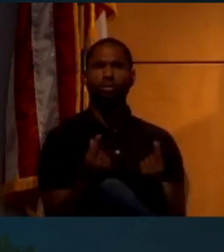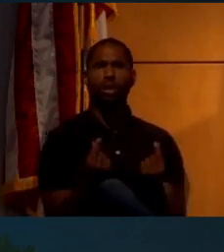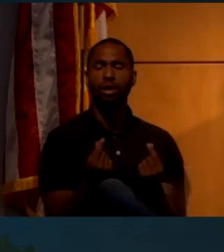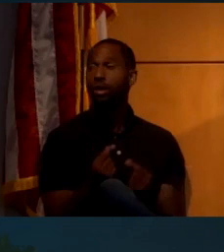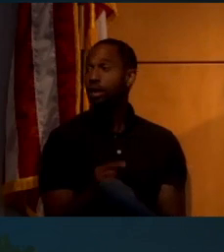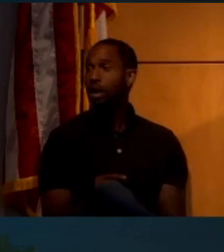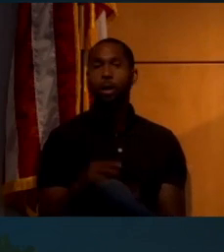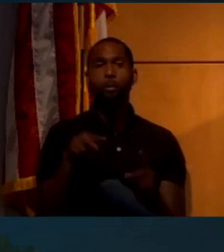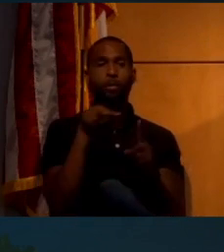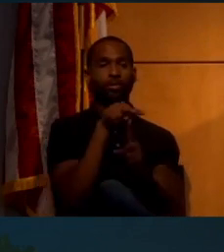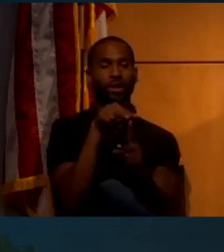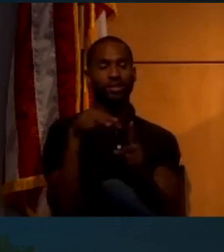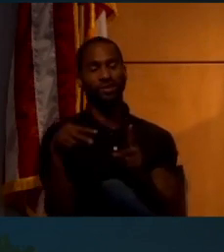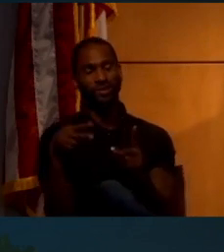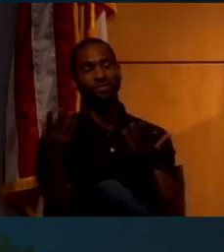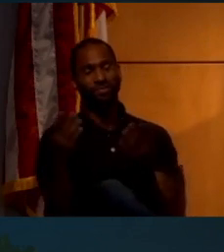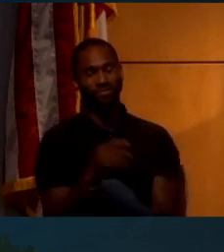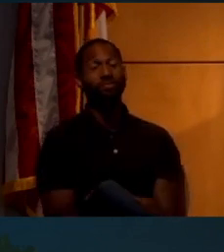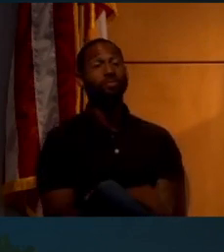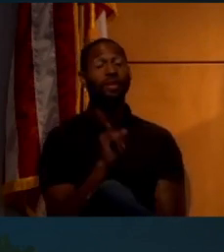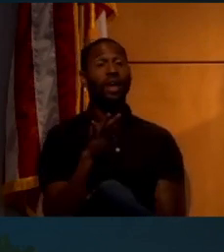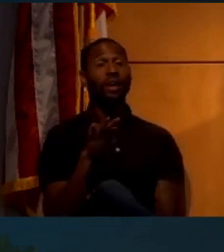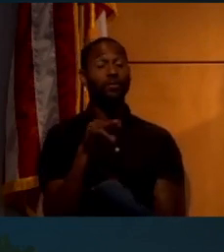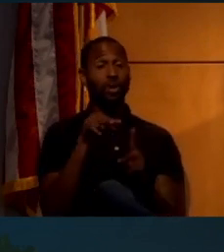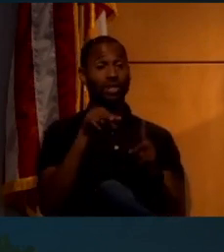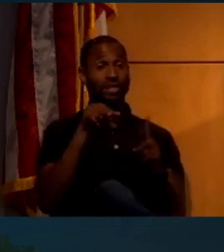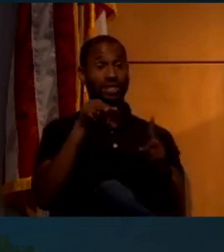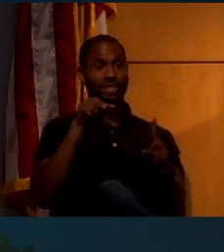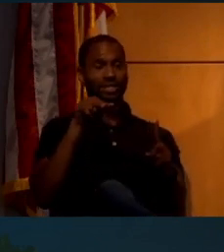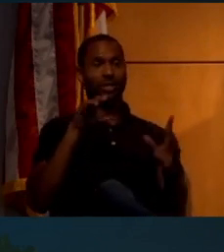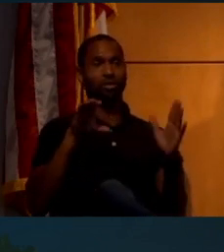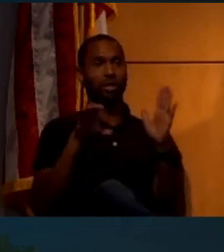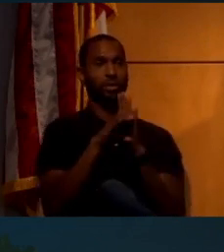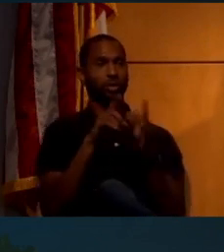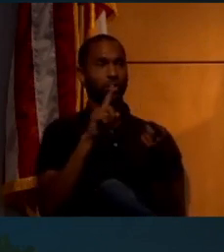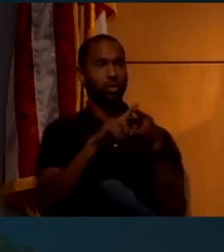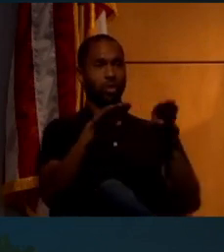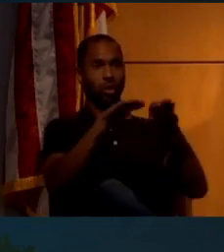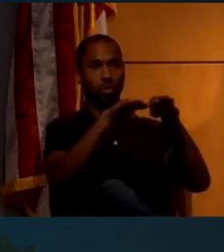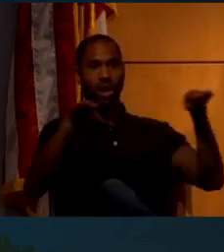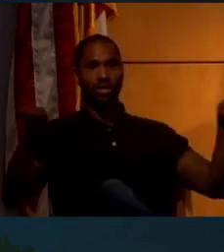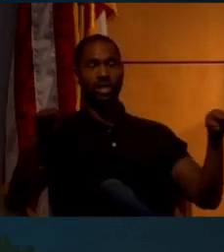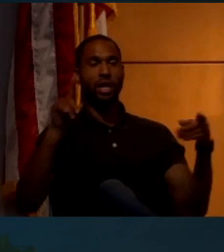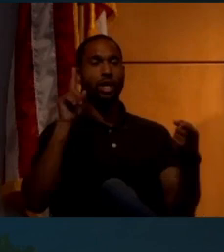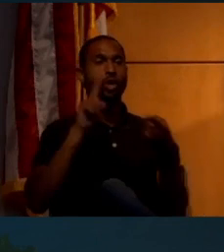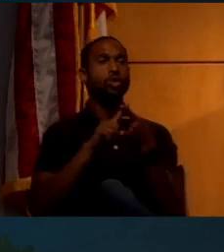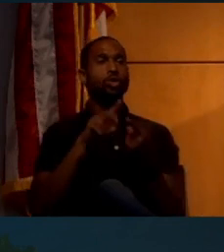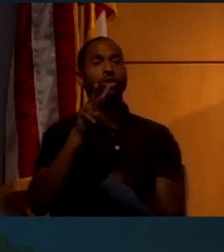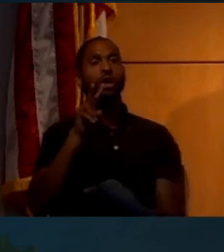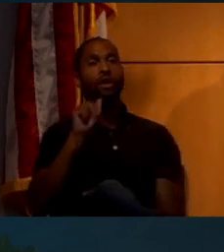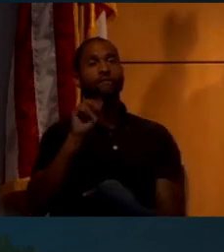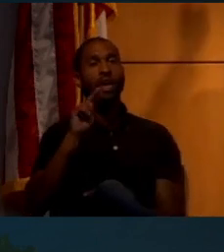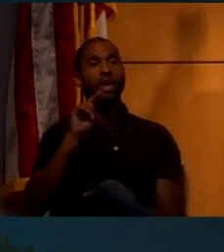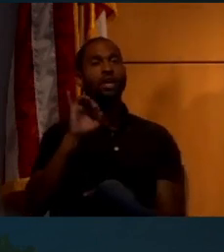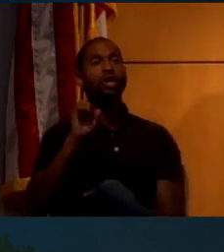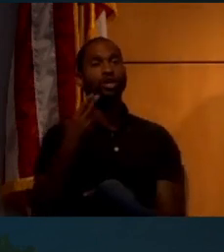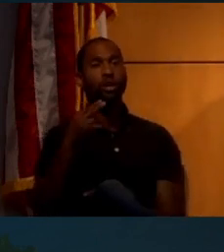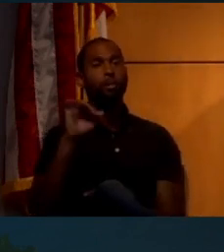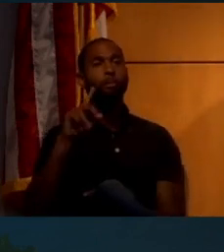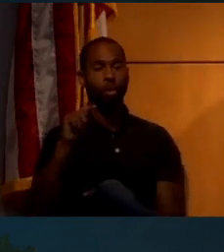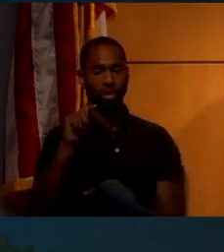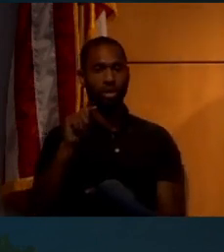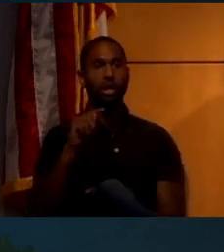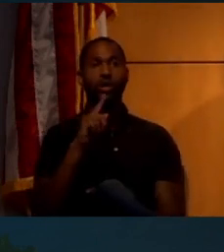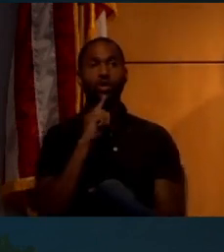is perspective. If you extend those images to the horizon, they go to a place called the vanishing point, which in this case is